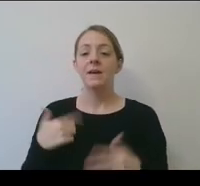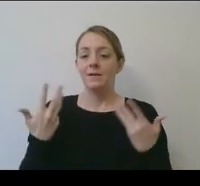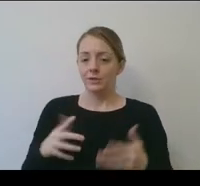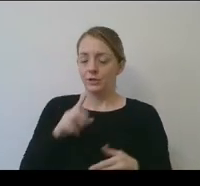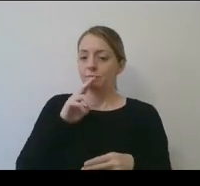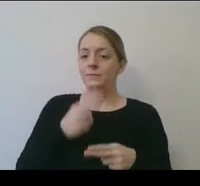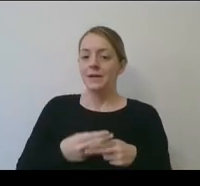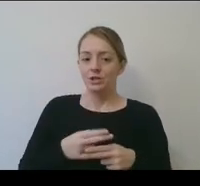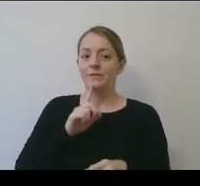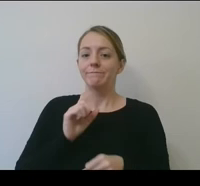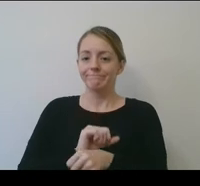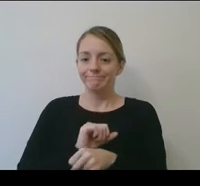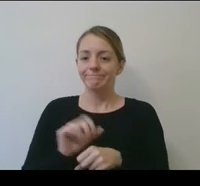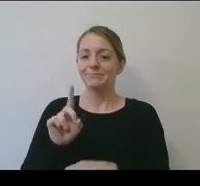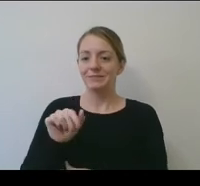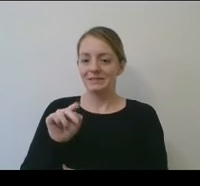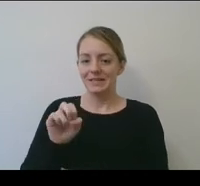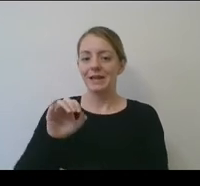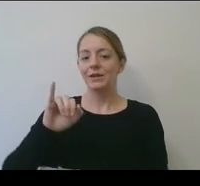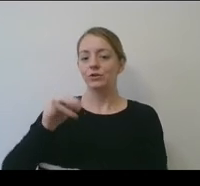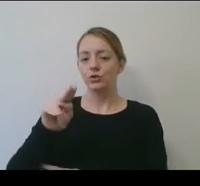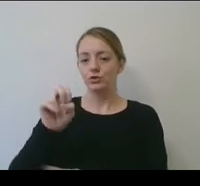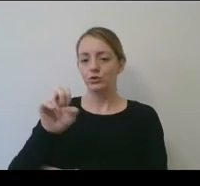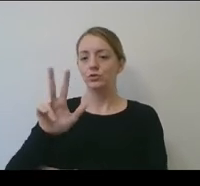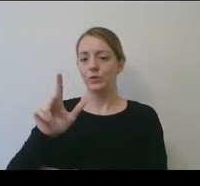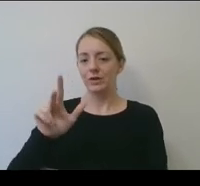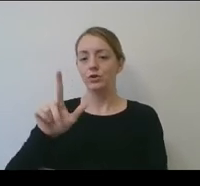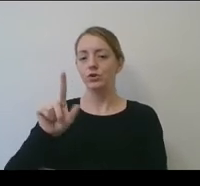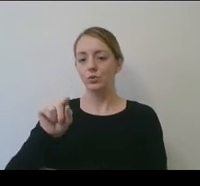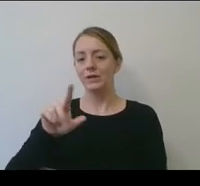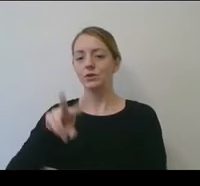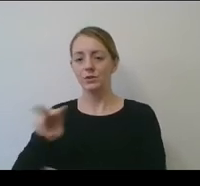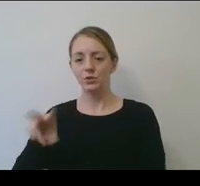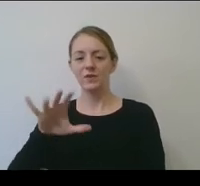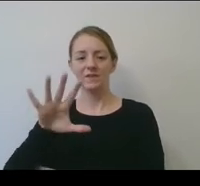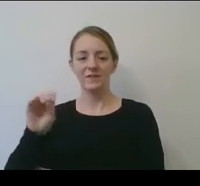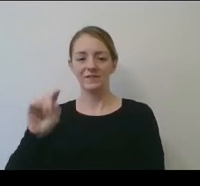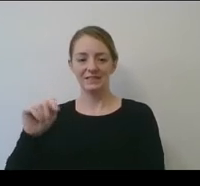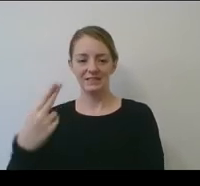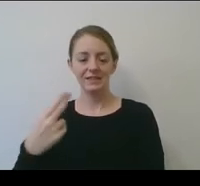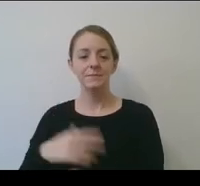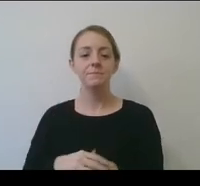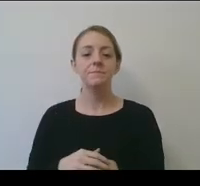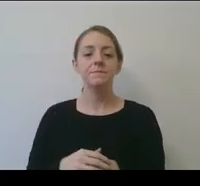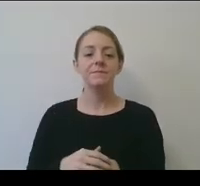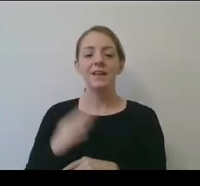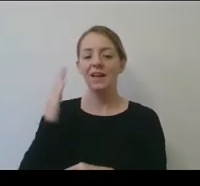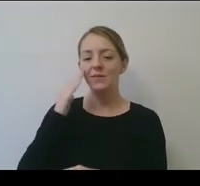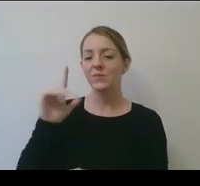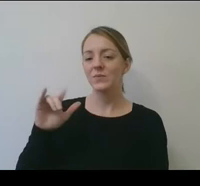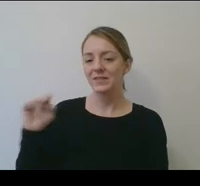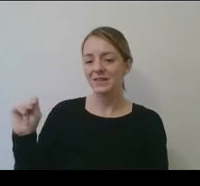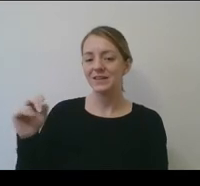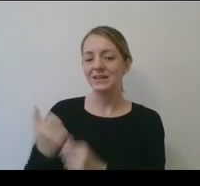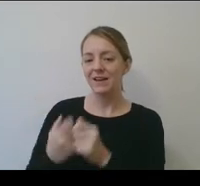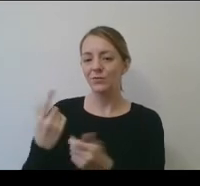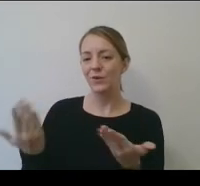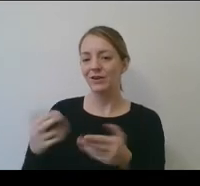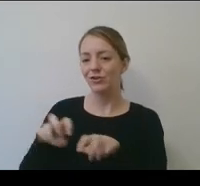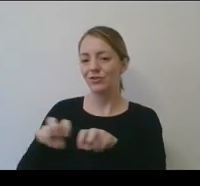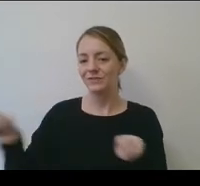June 23rd, 2022. And I'm smiling down at Lynn because I know, and everybody at the table here, we're very excited about